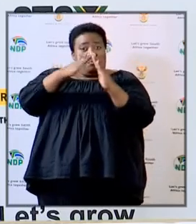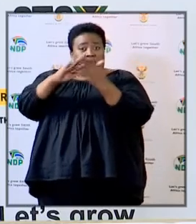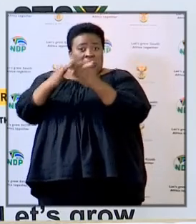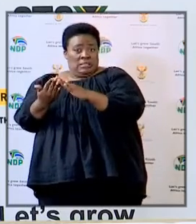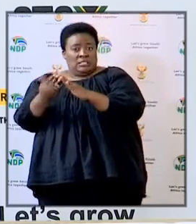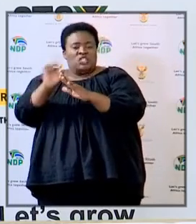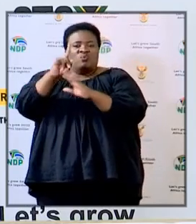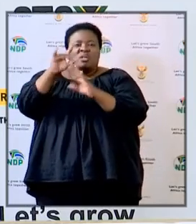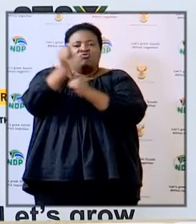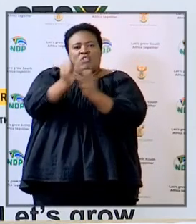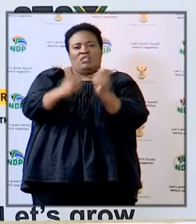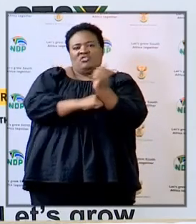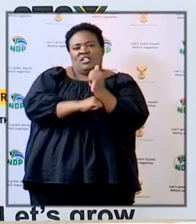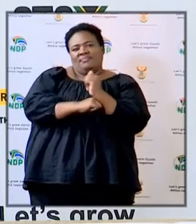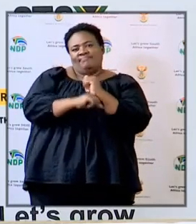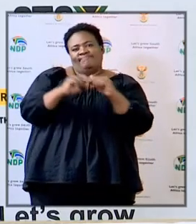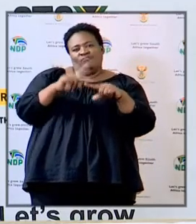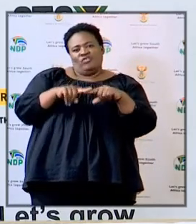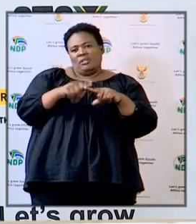those organized structures